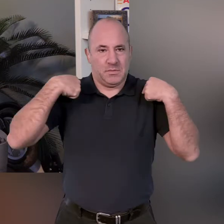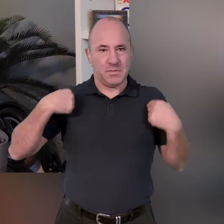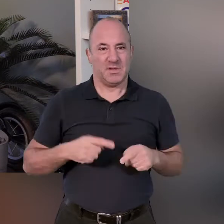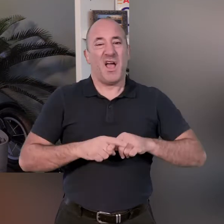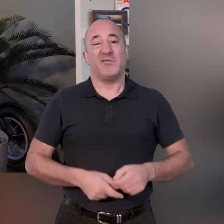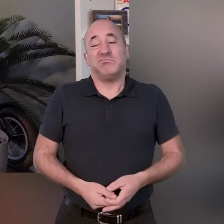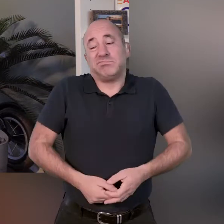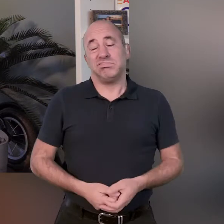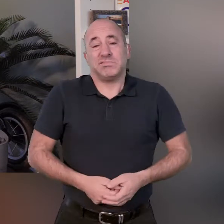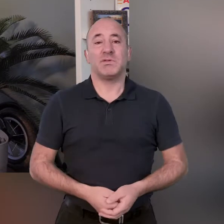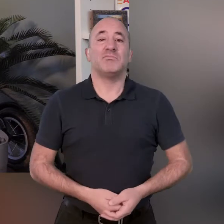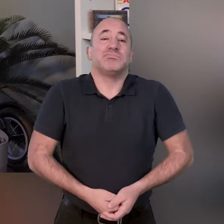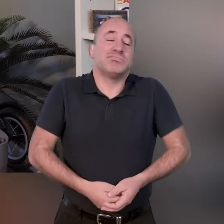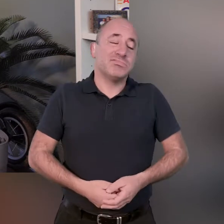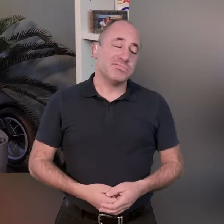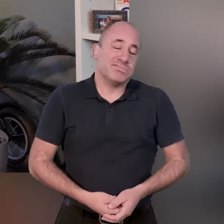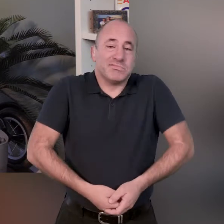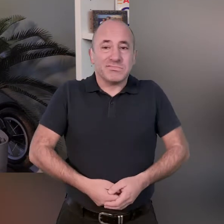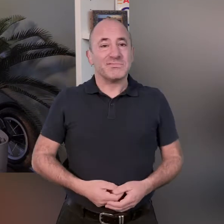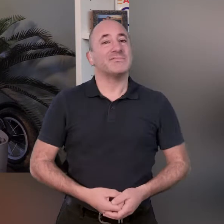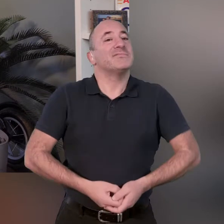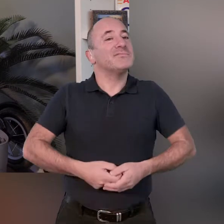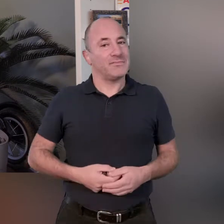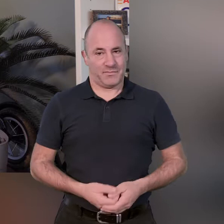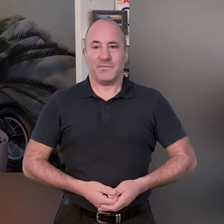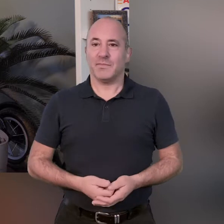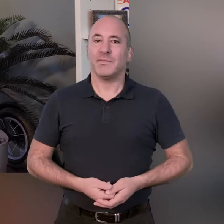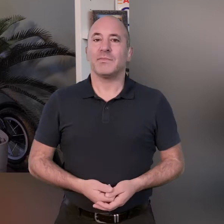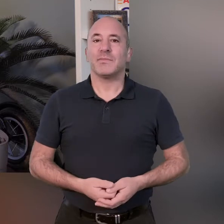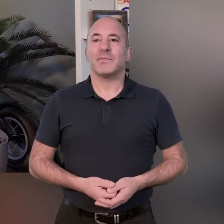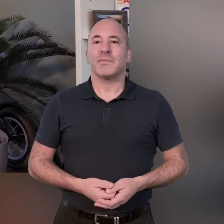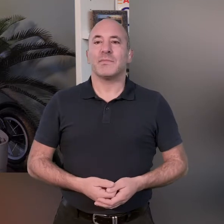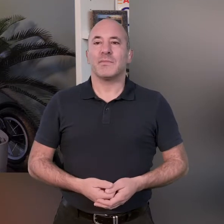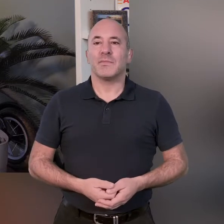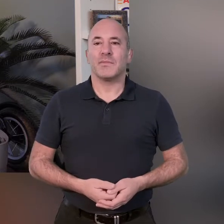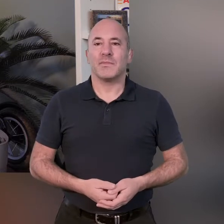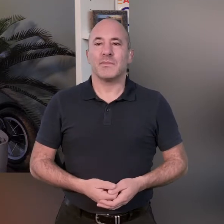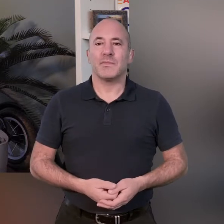getting those there like a shrugging up and then relaxing back down in a circular motion